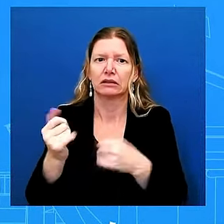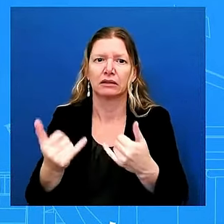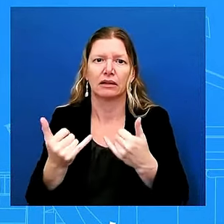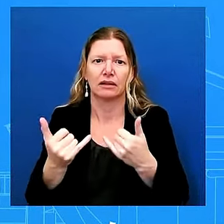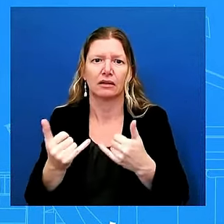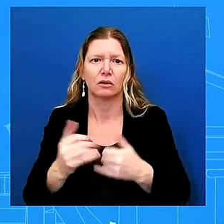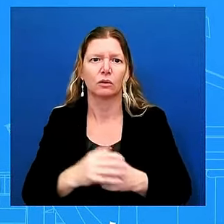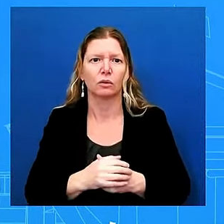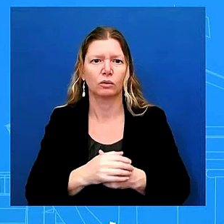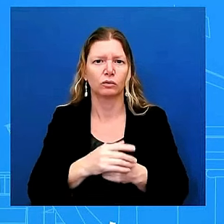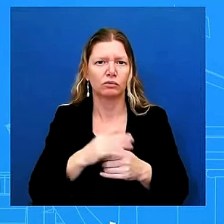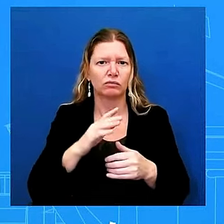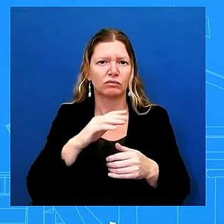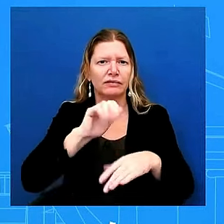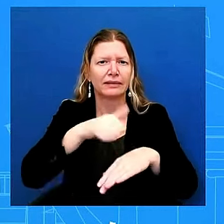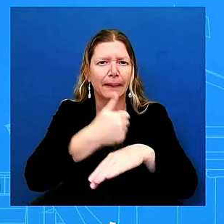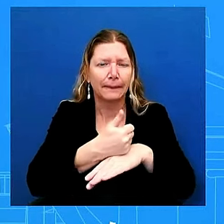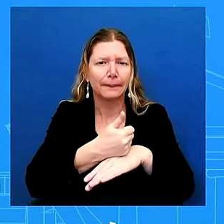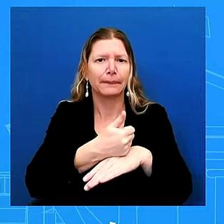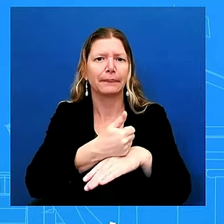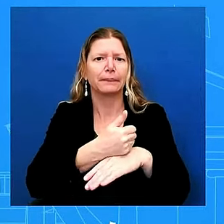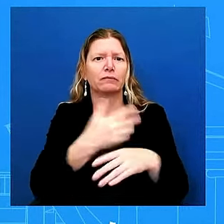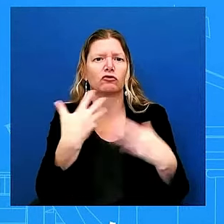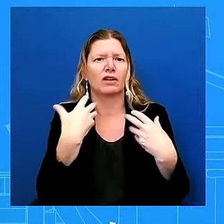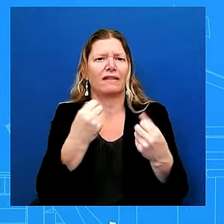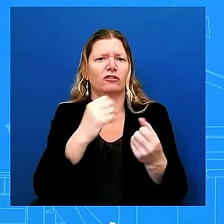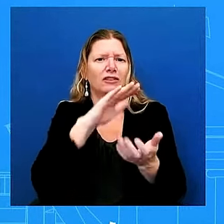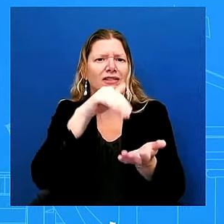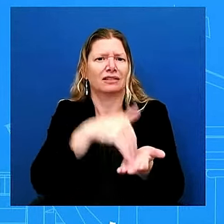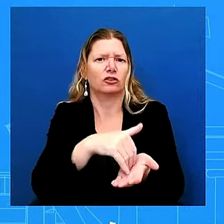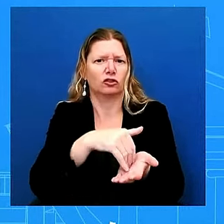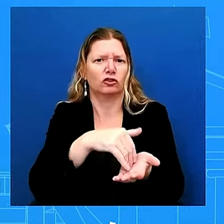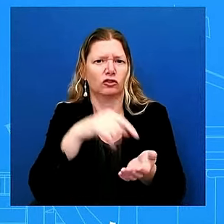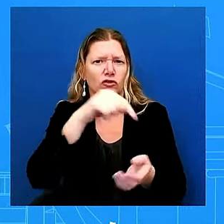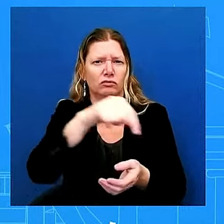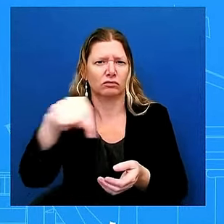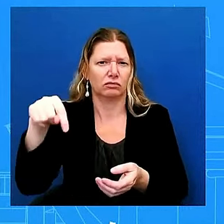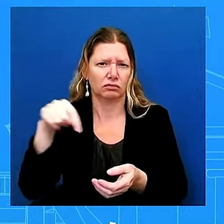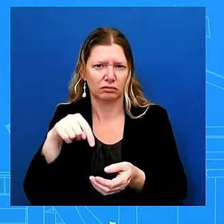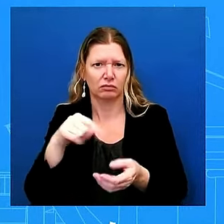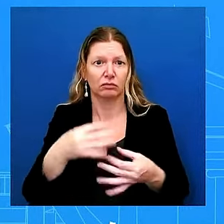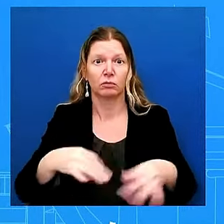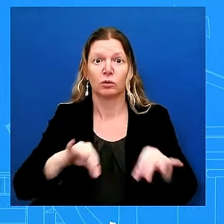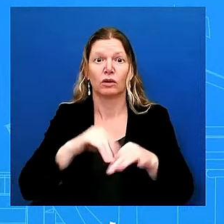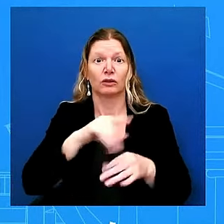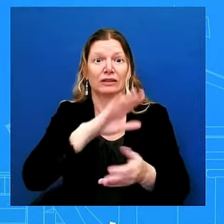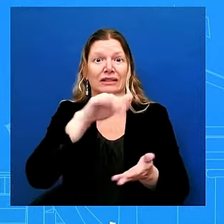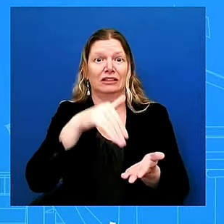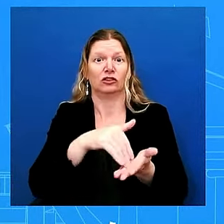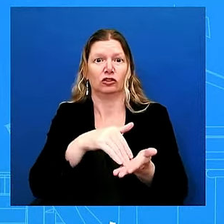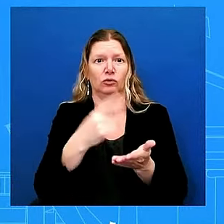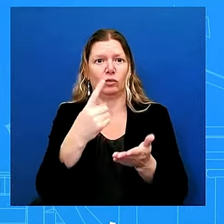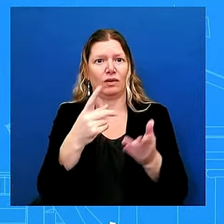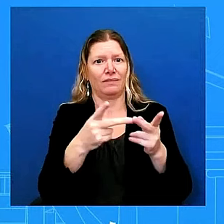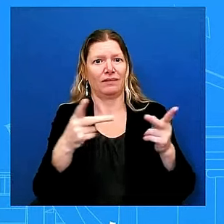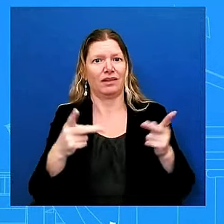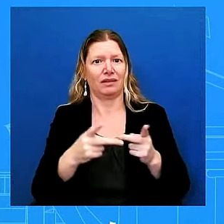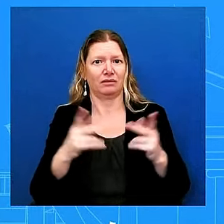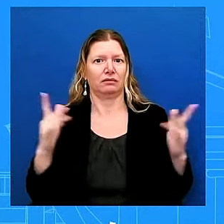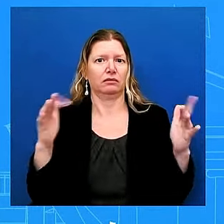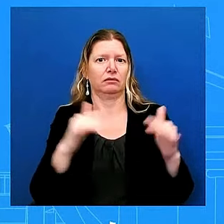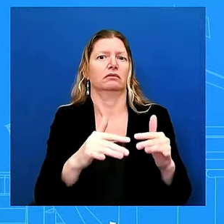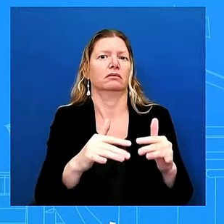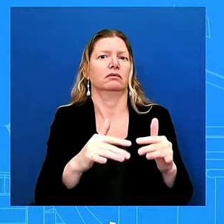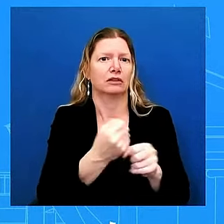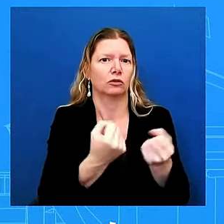federal support in one place it used to be the case that survivors had to go to multiple different departments and agencies to find out